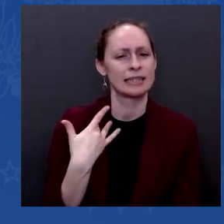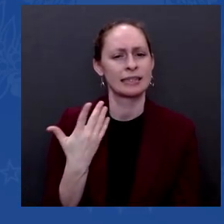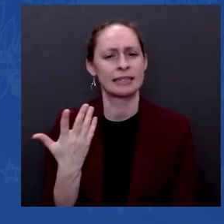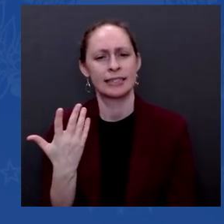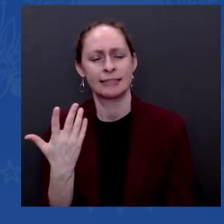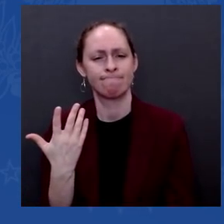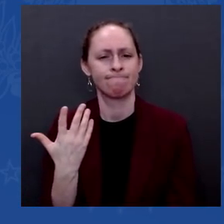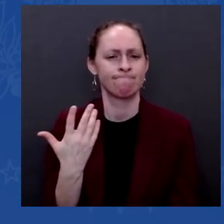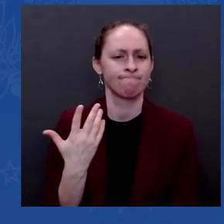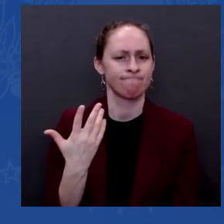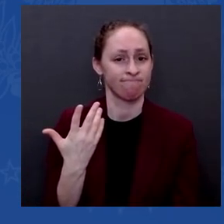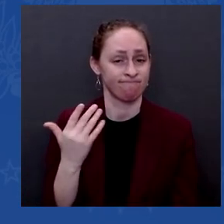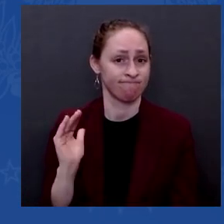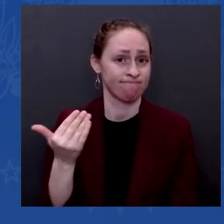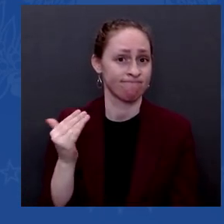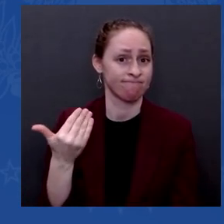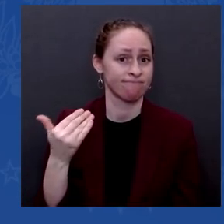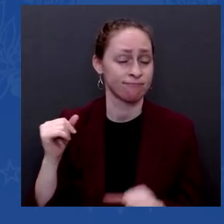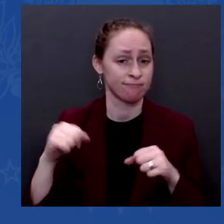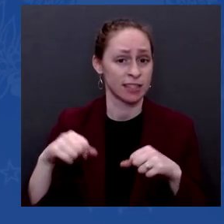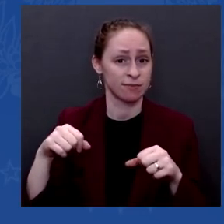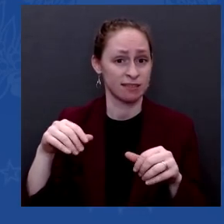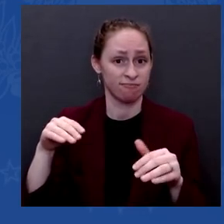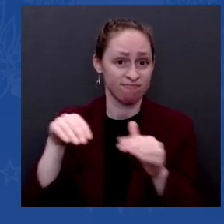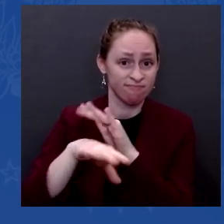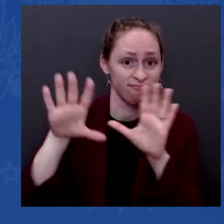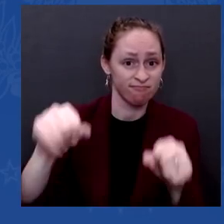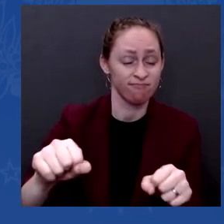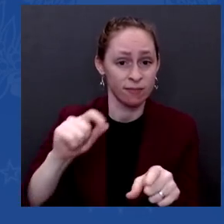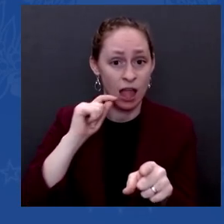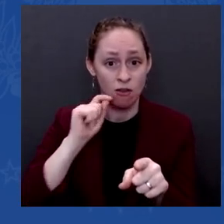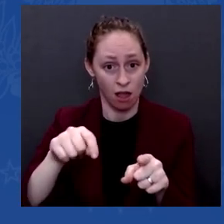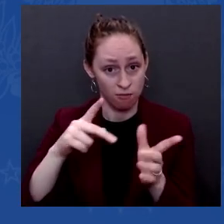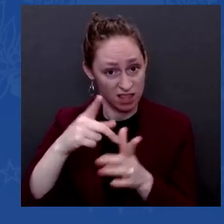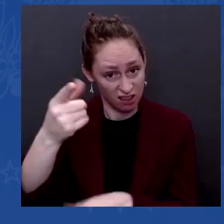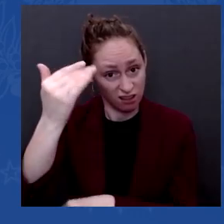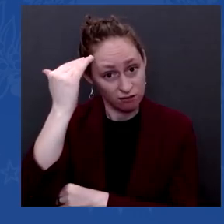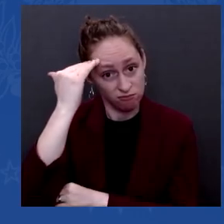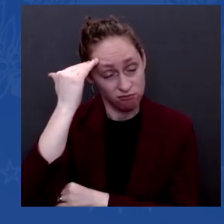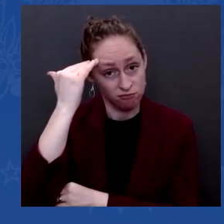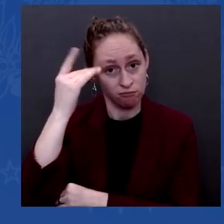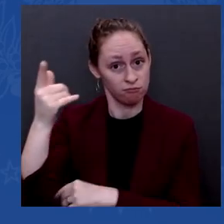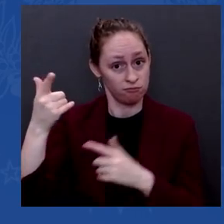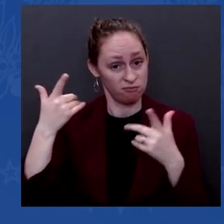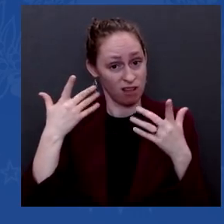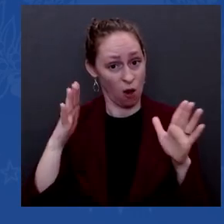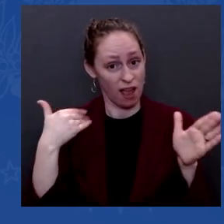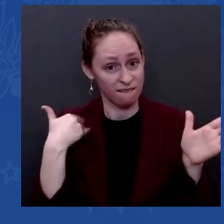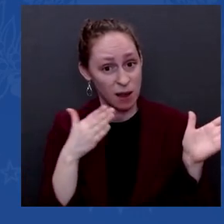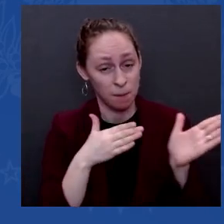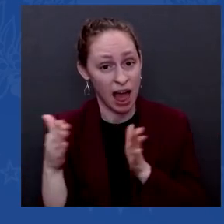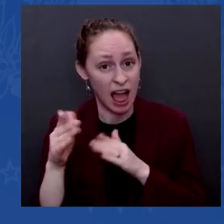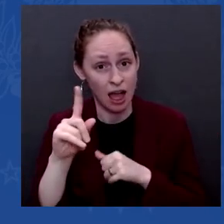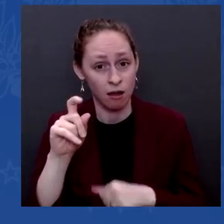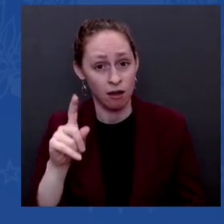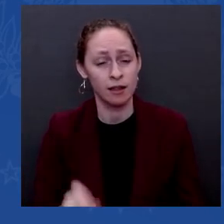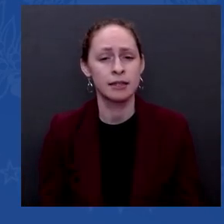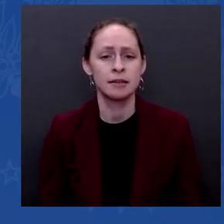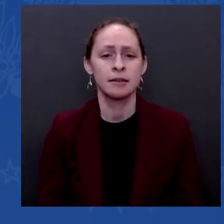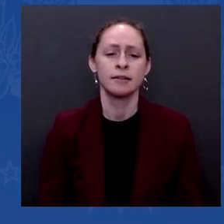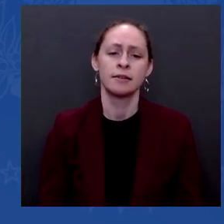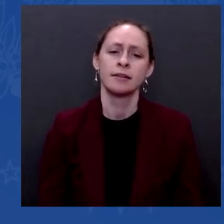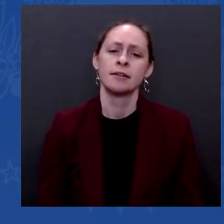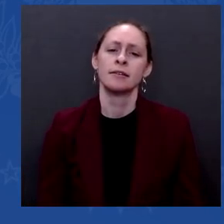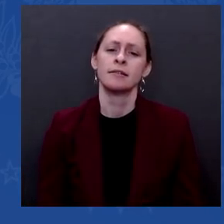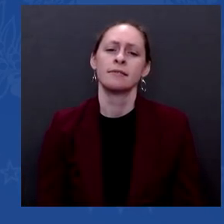plans to invade or move into Ukraine, as you said? Look, the only thing I'm